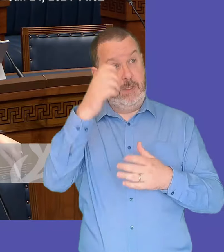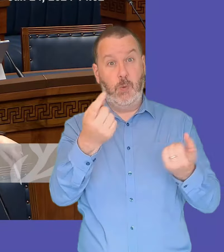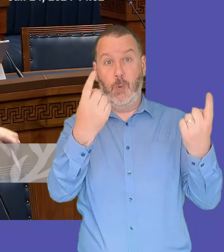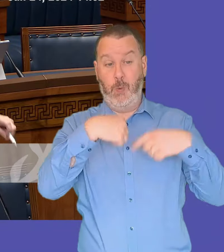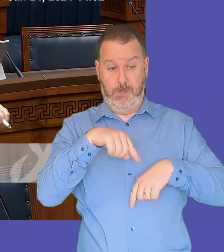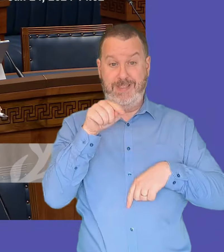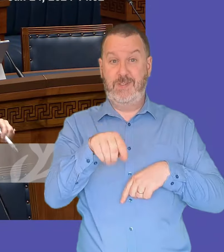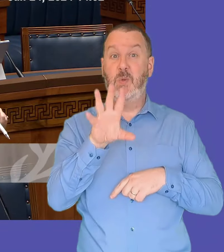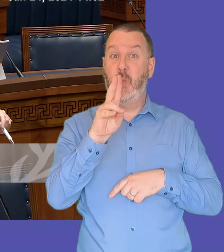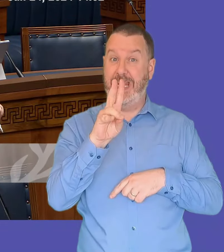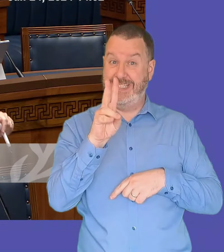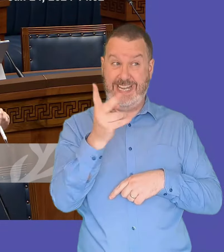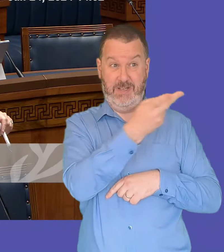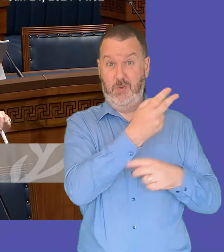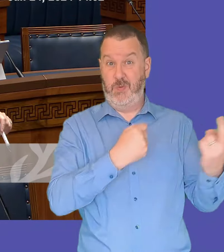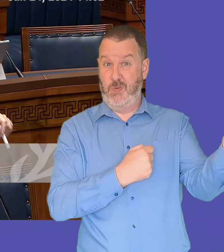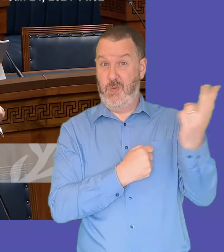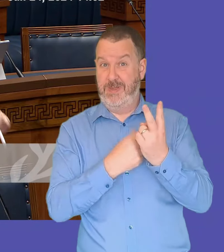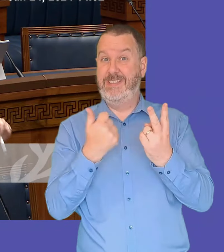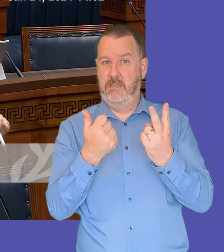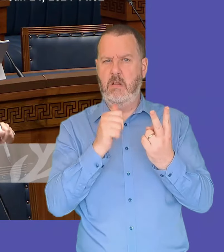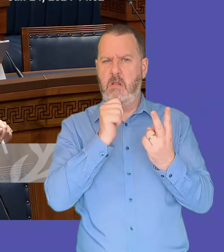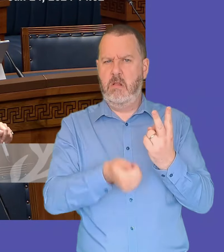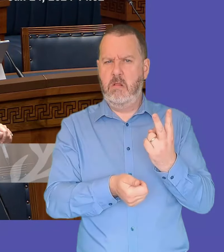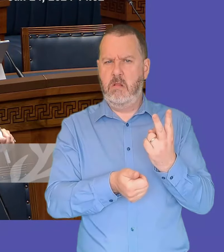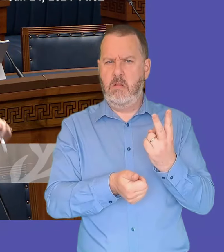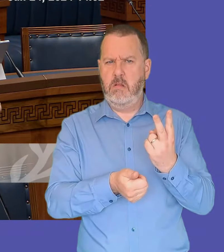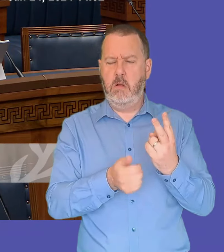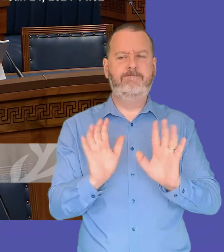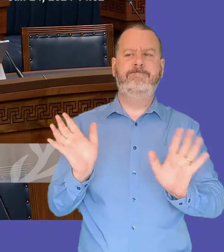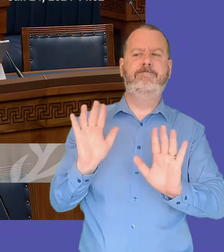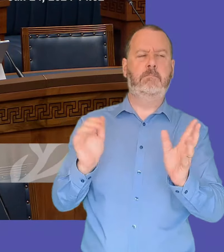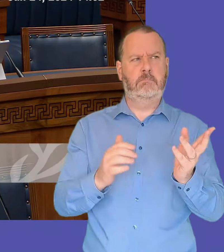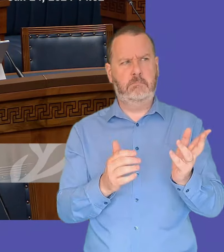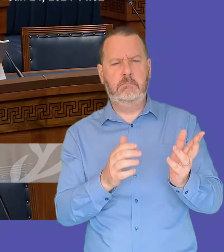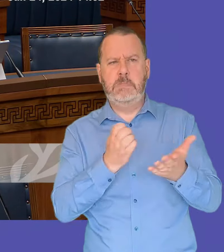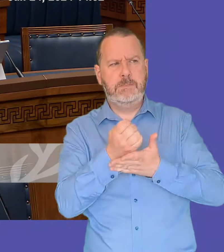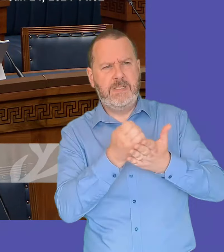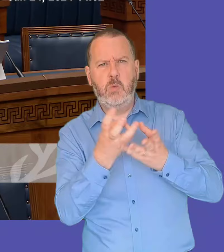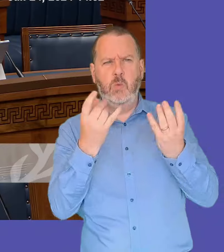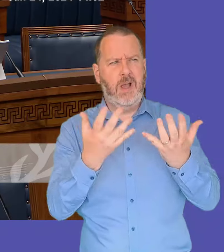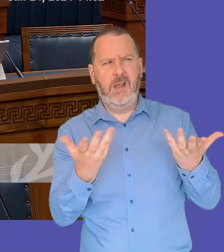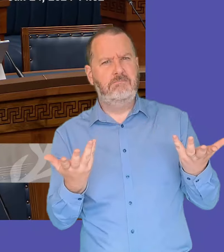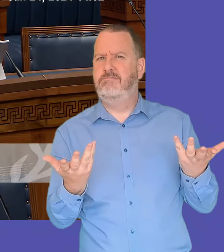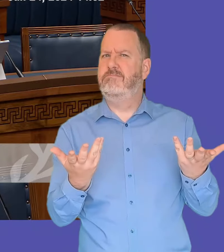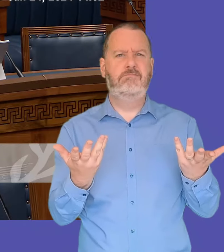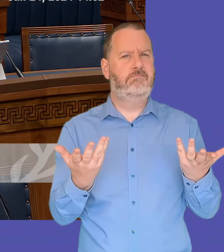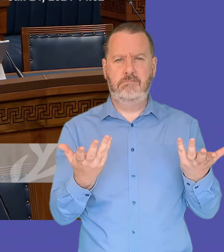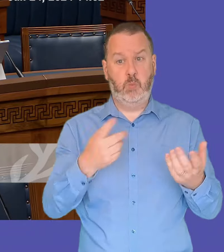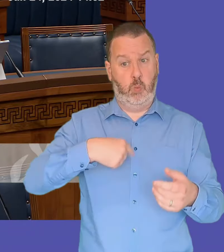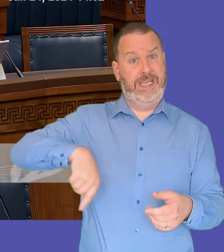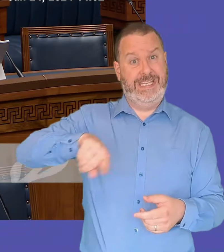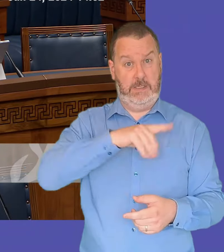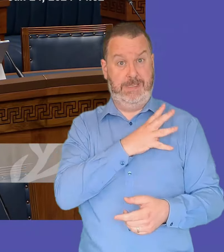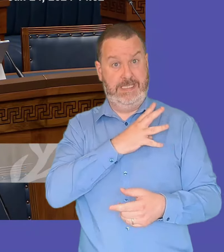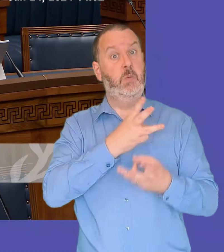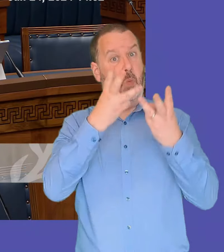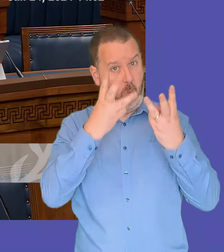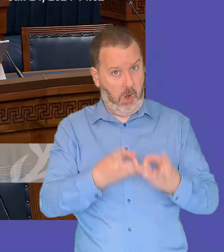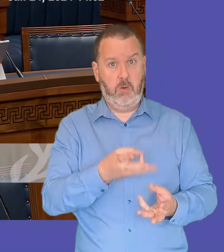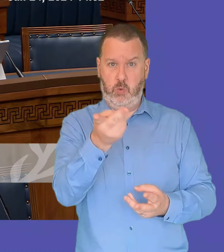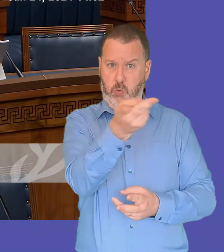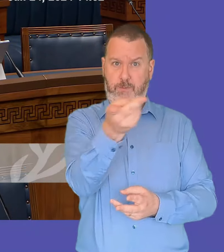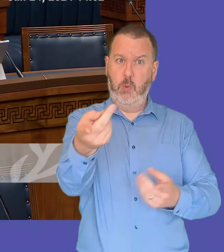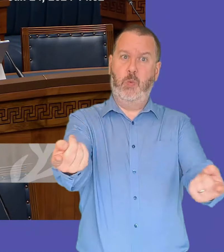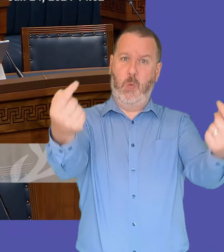wednesday and no explanation was given as to why you weren't coming we really wanted to see both of you at that committee because we have been